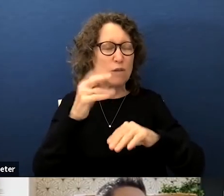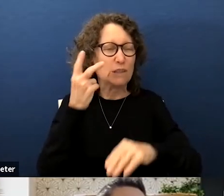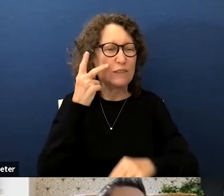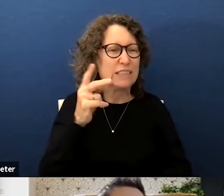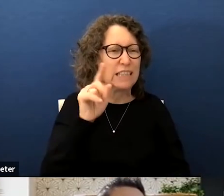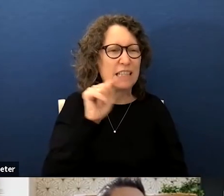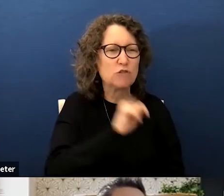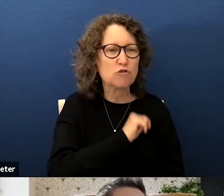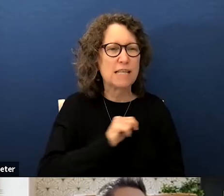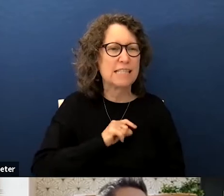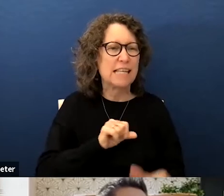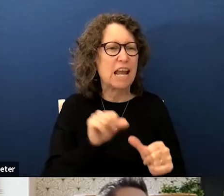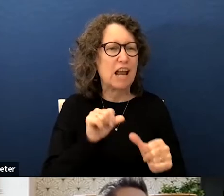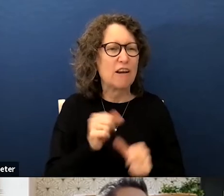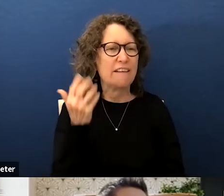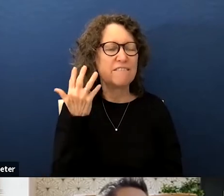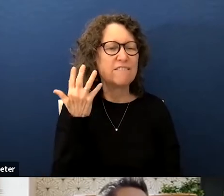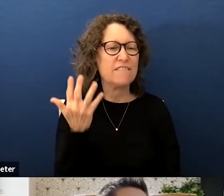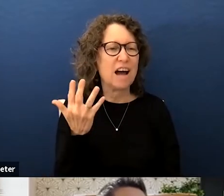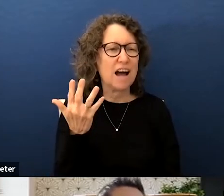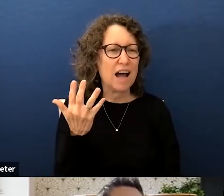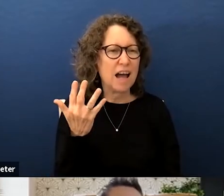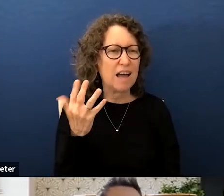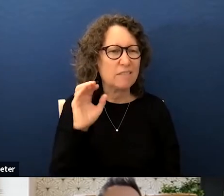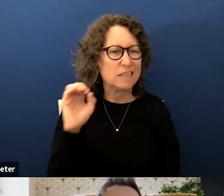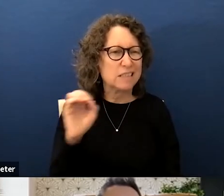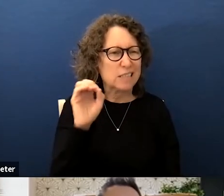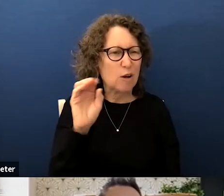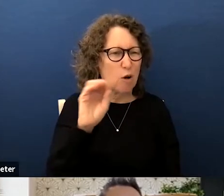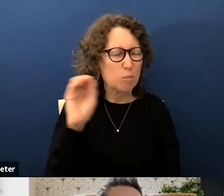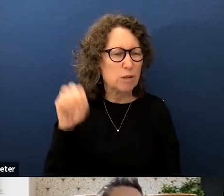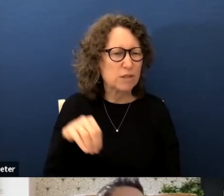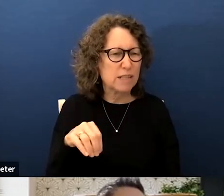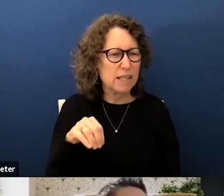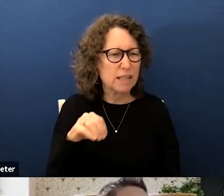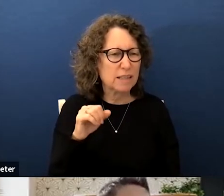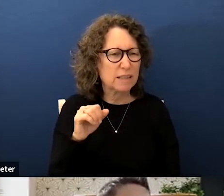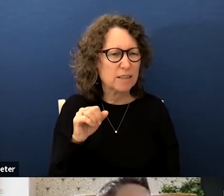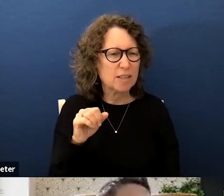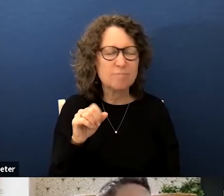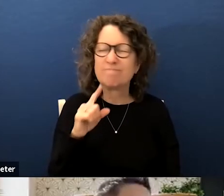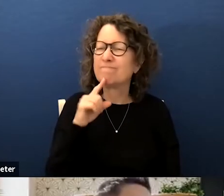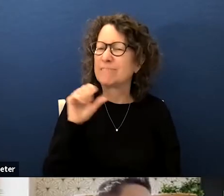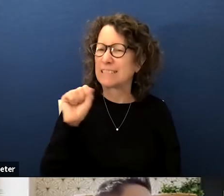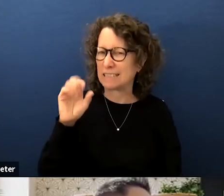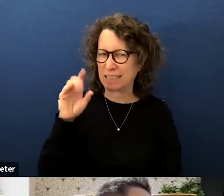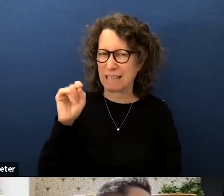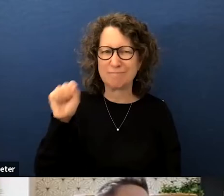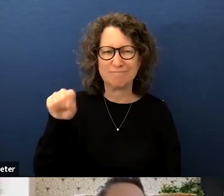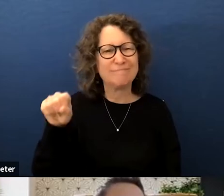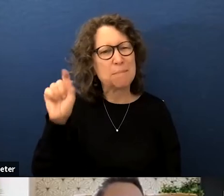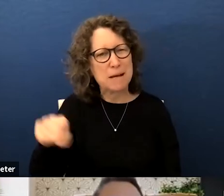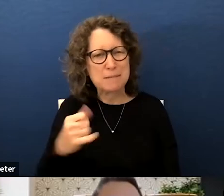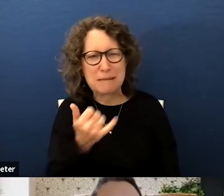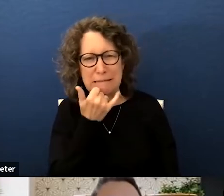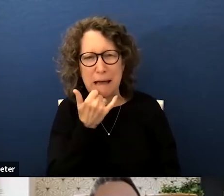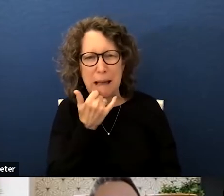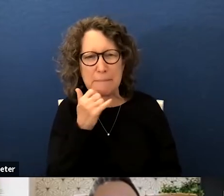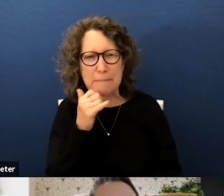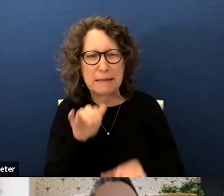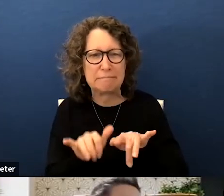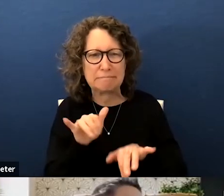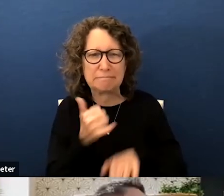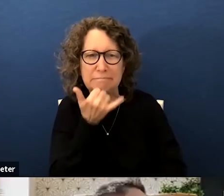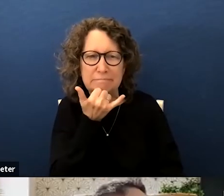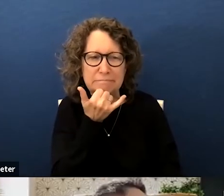trustee area five zero percent yeah that must be a typo and i apologize for that